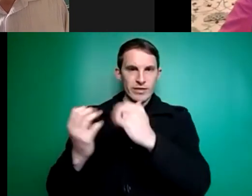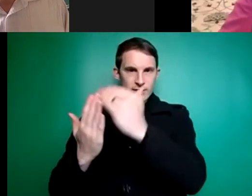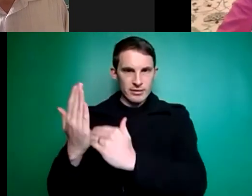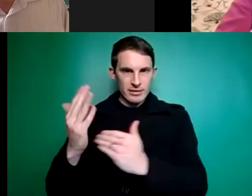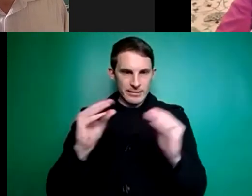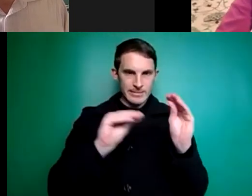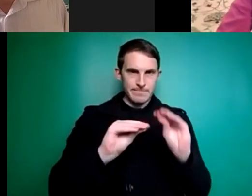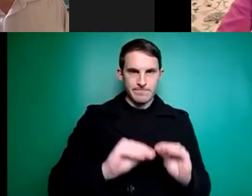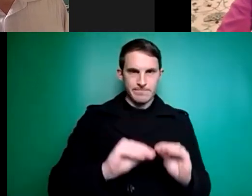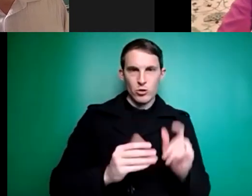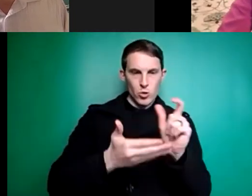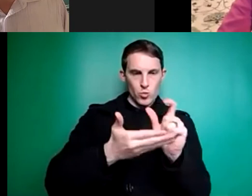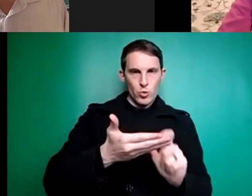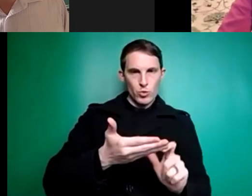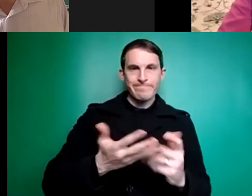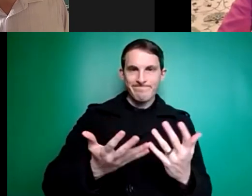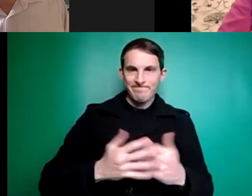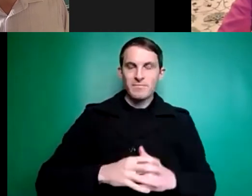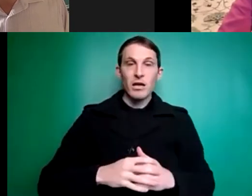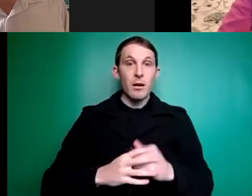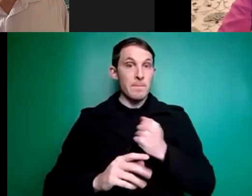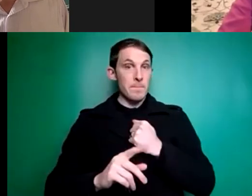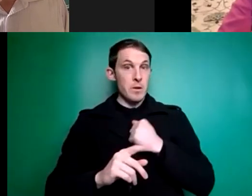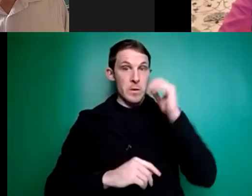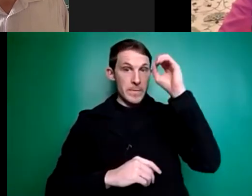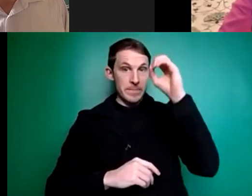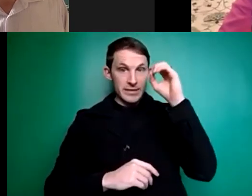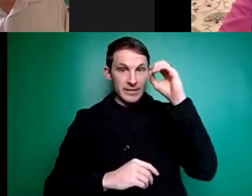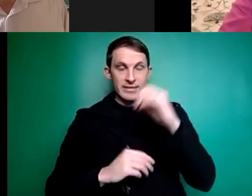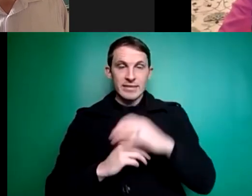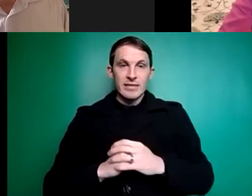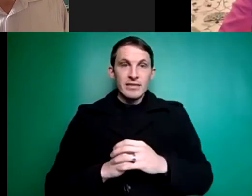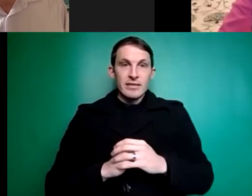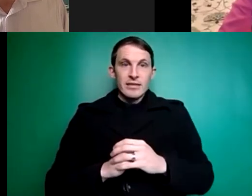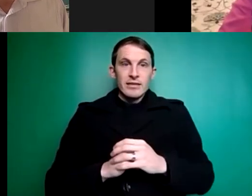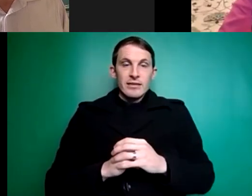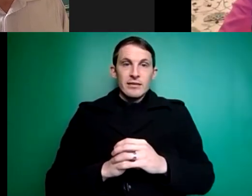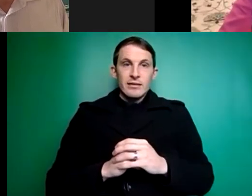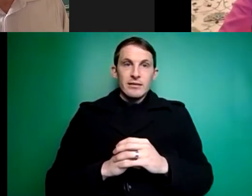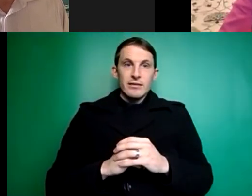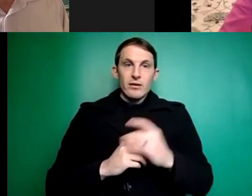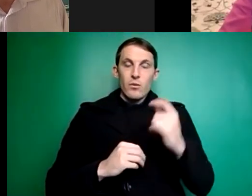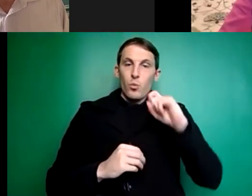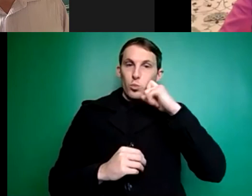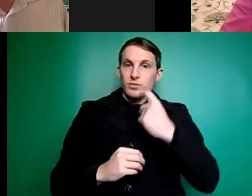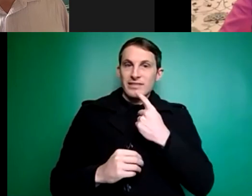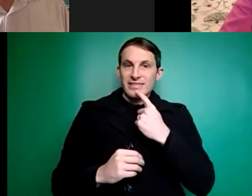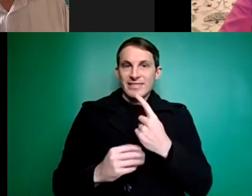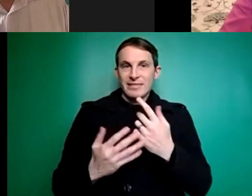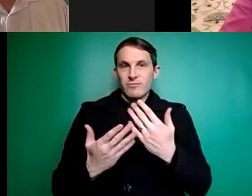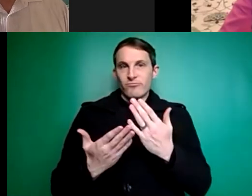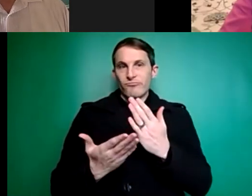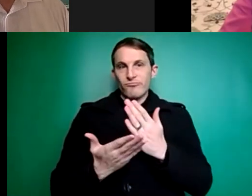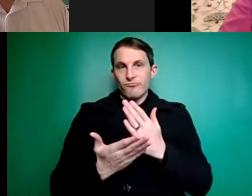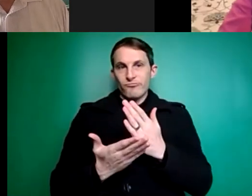my view about that would be that you are probably better served